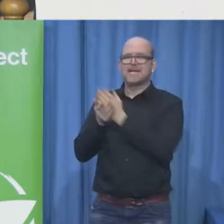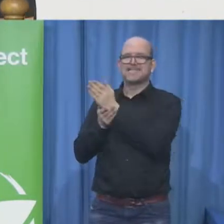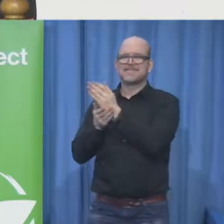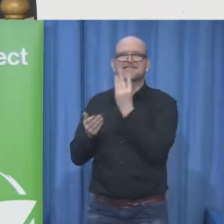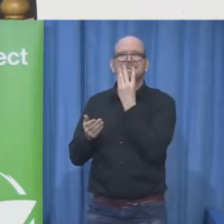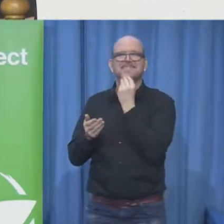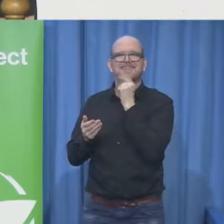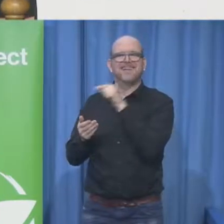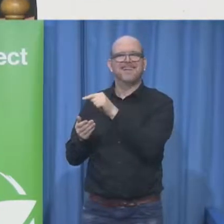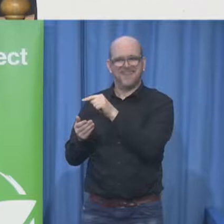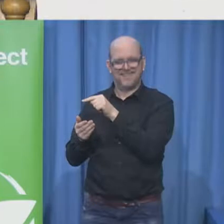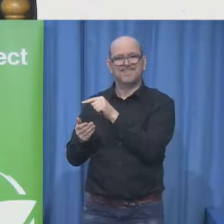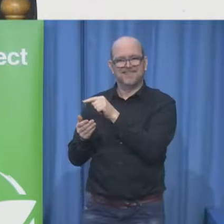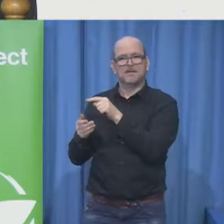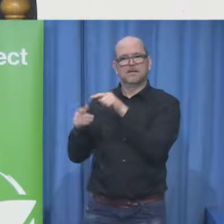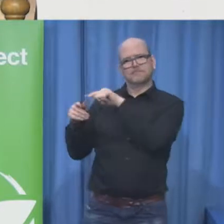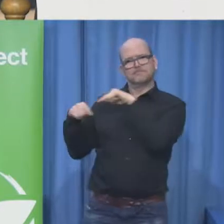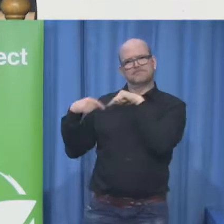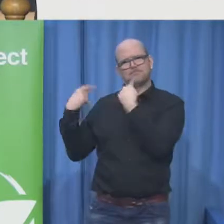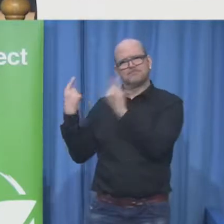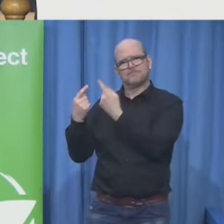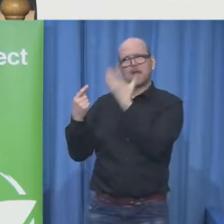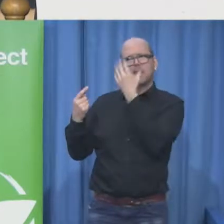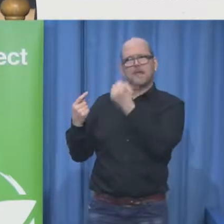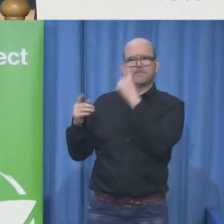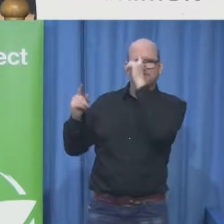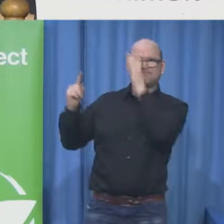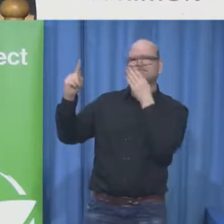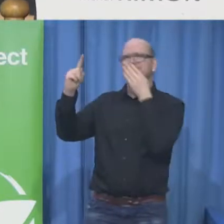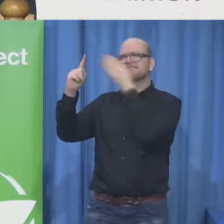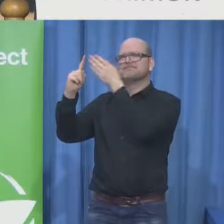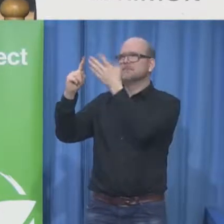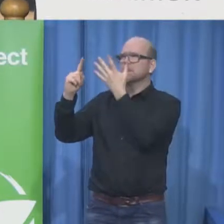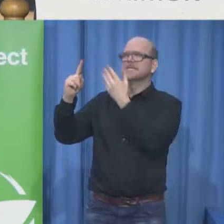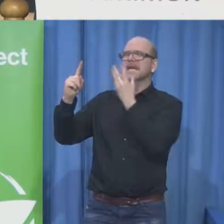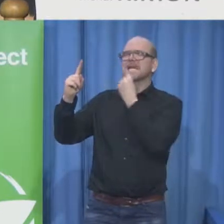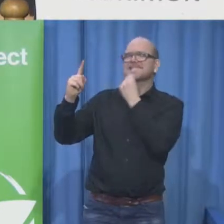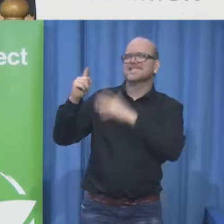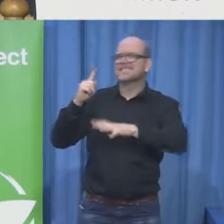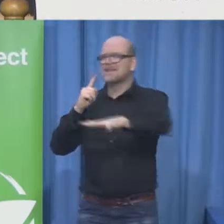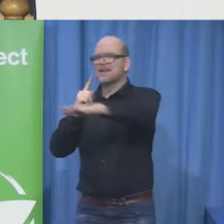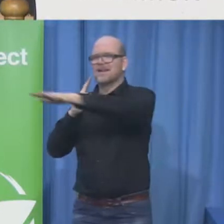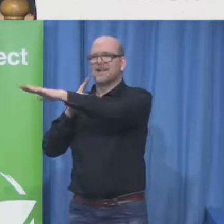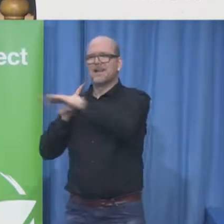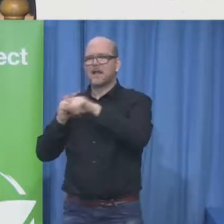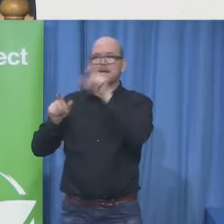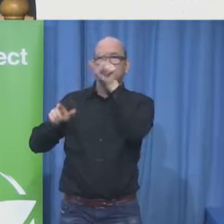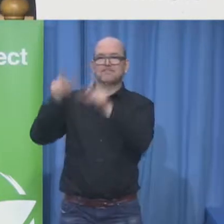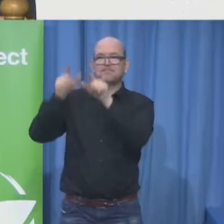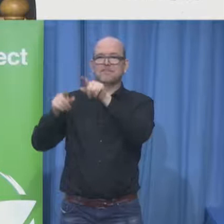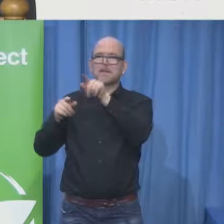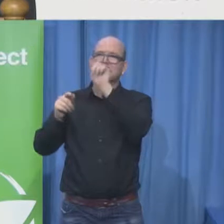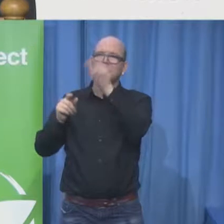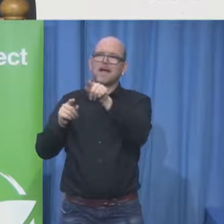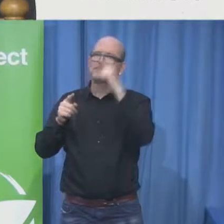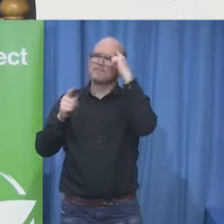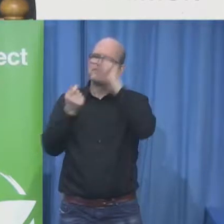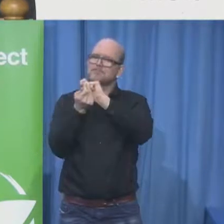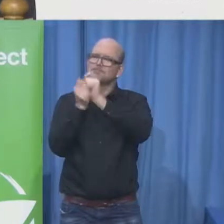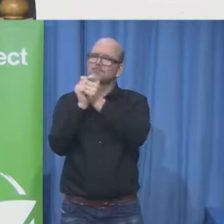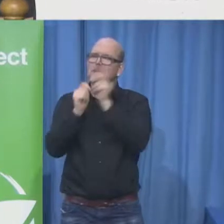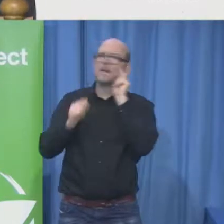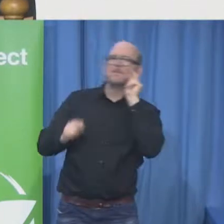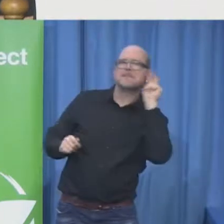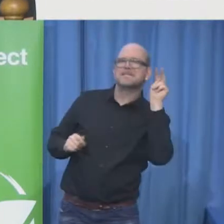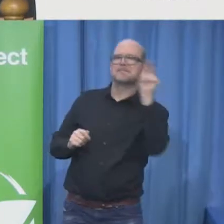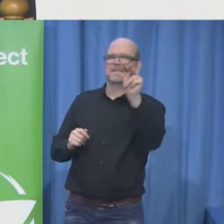seven years old and we do it with the biggest CEOs in Israel and governmental officials and the idea is that